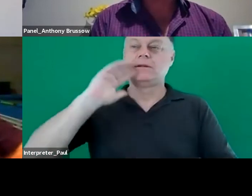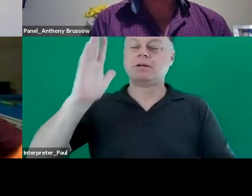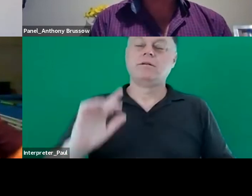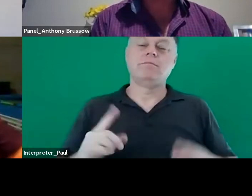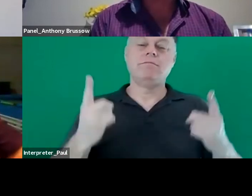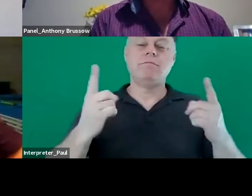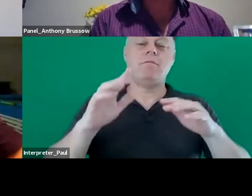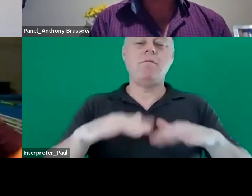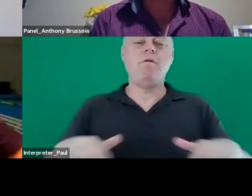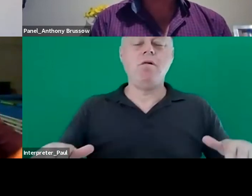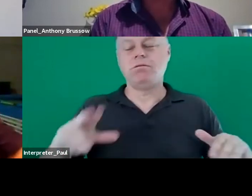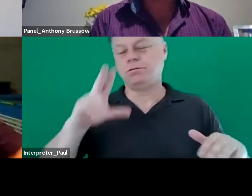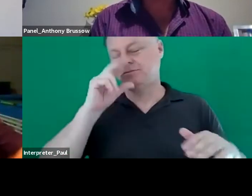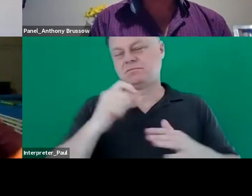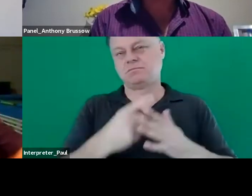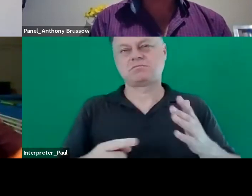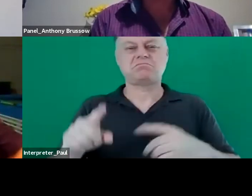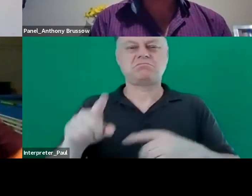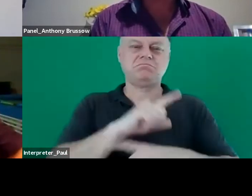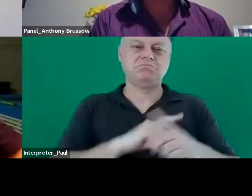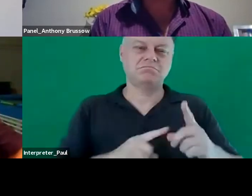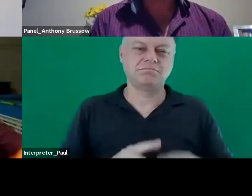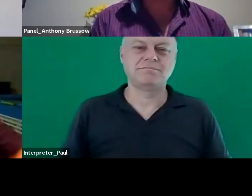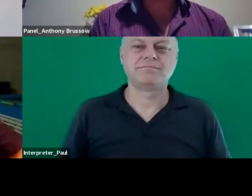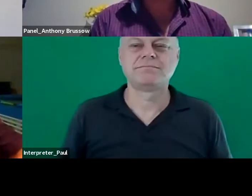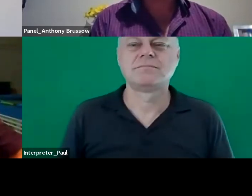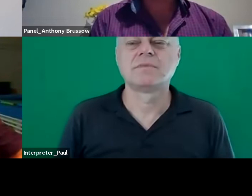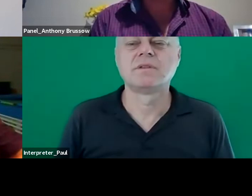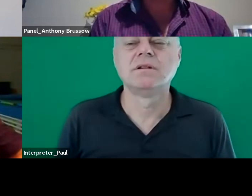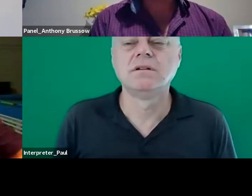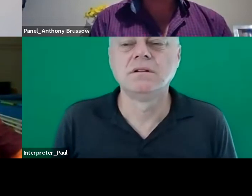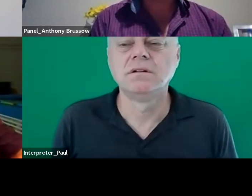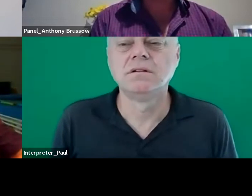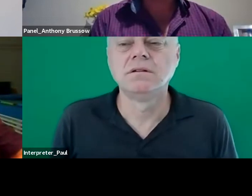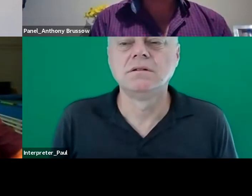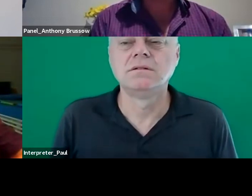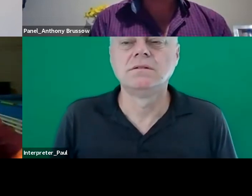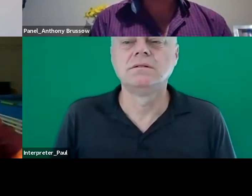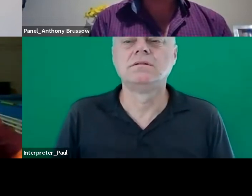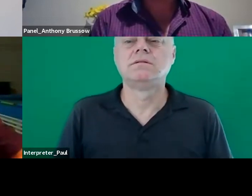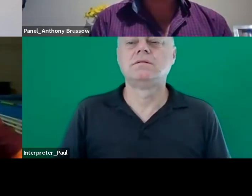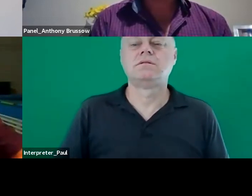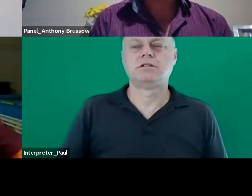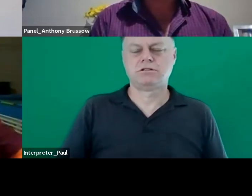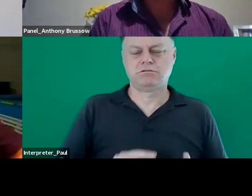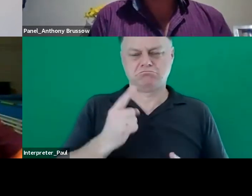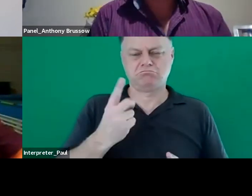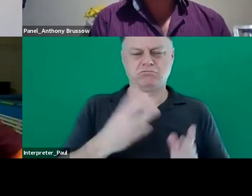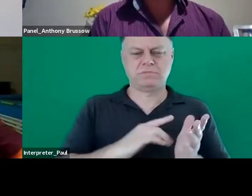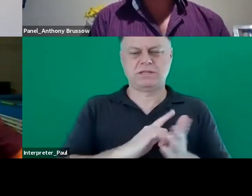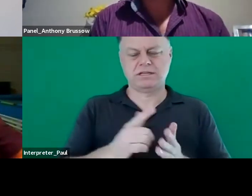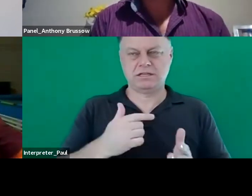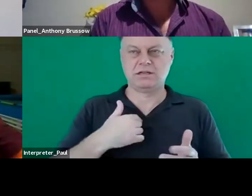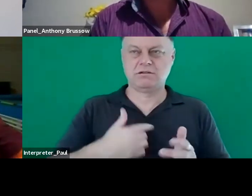first children youth disability um round table discussion then in a couple months later i